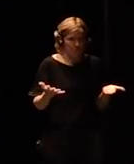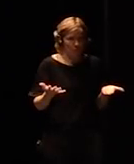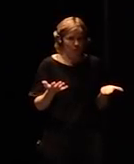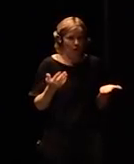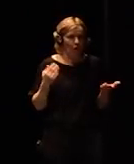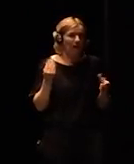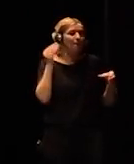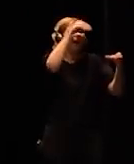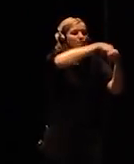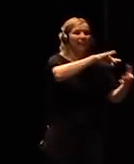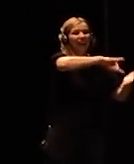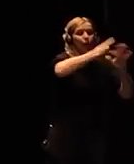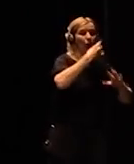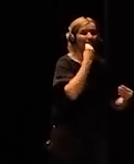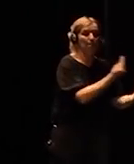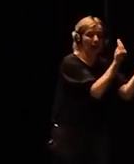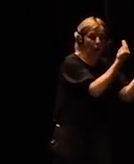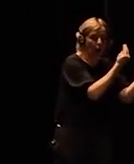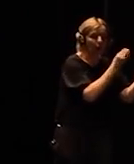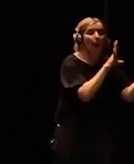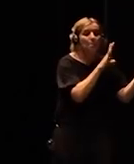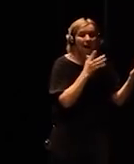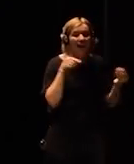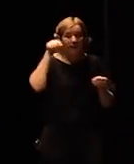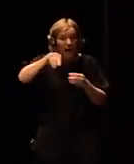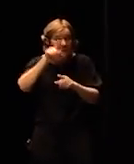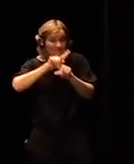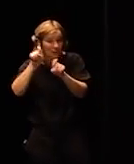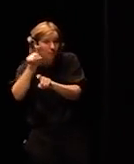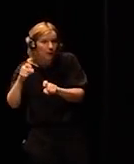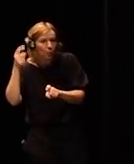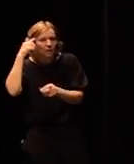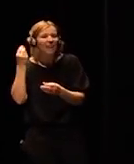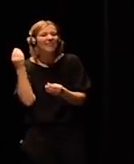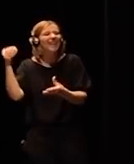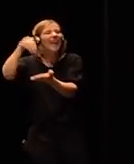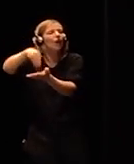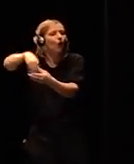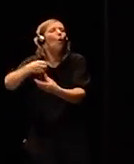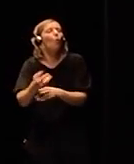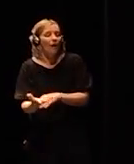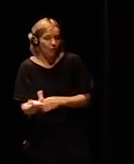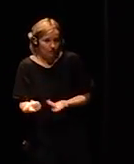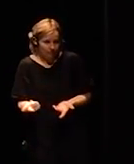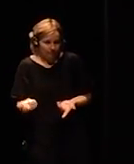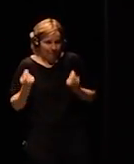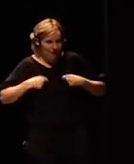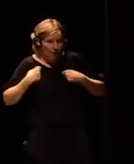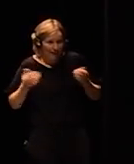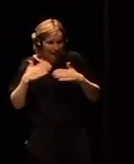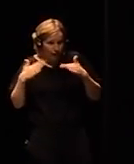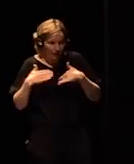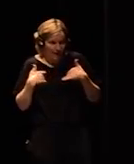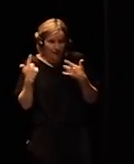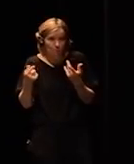that's a very bad idea because today we're sitting here and we're saying okay this is not really working yet the internet of